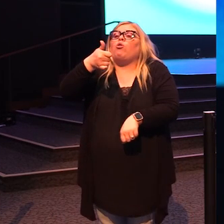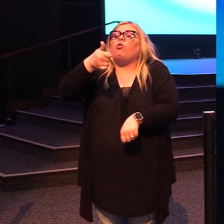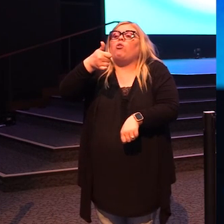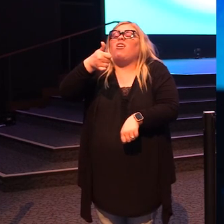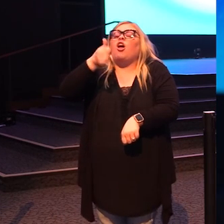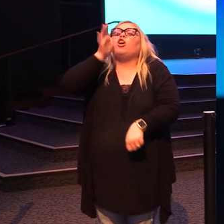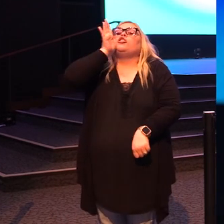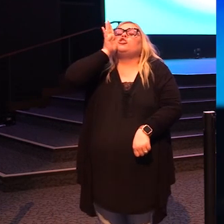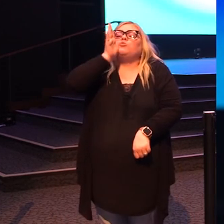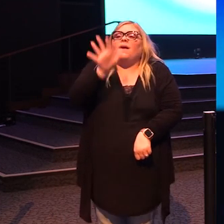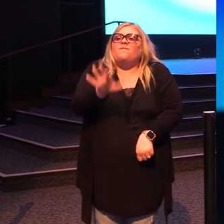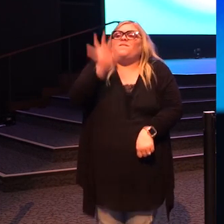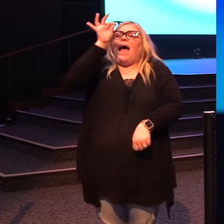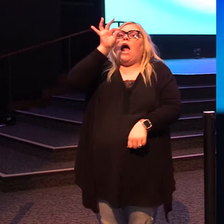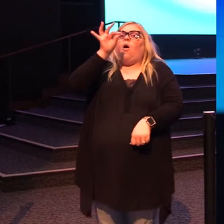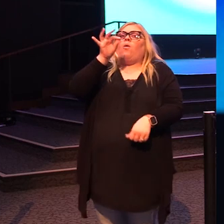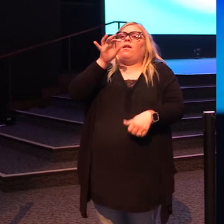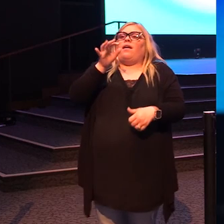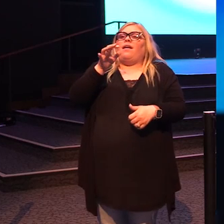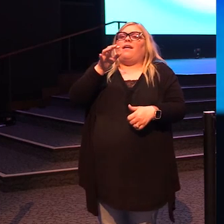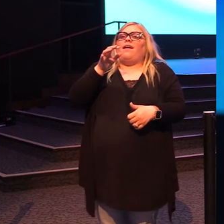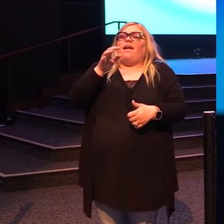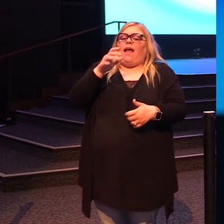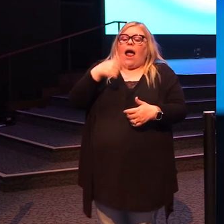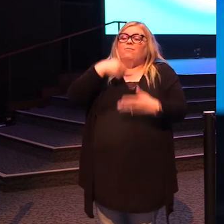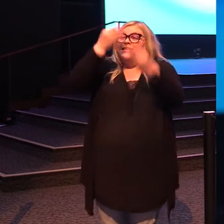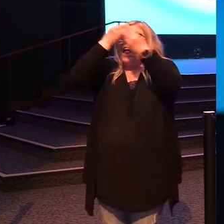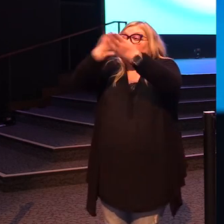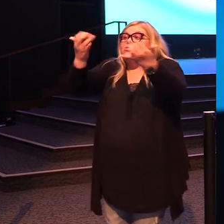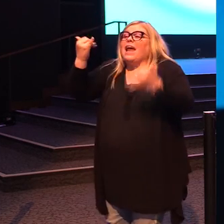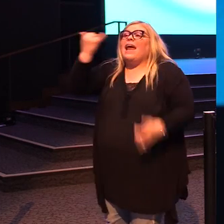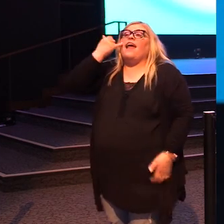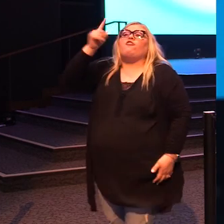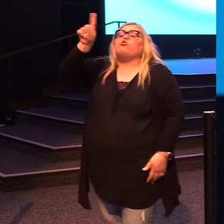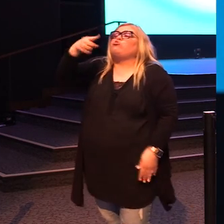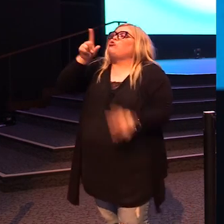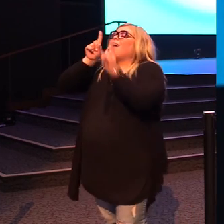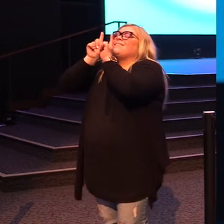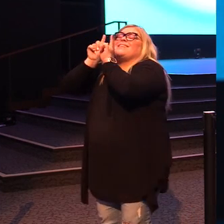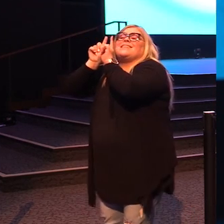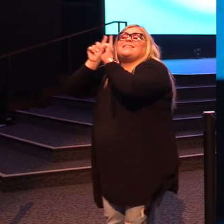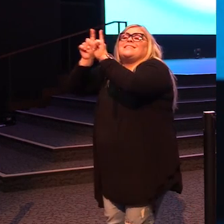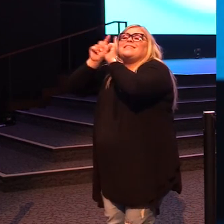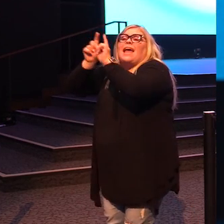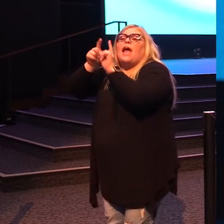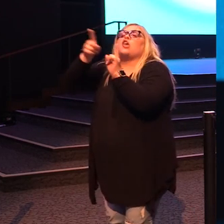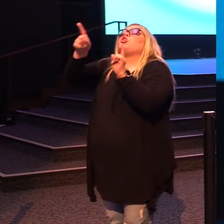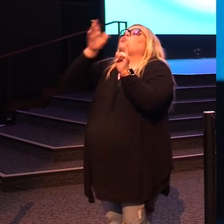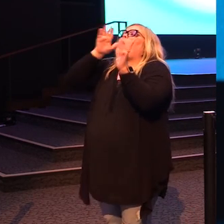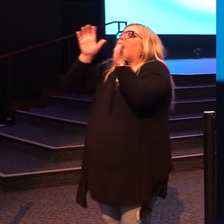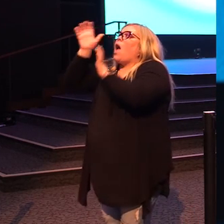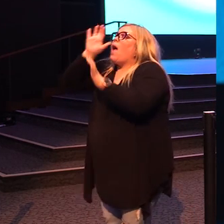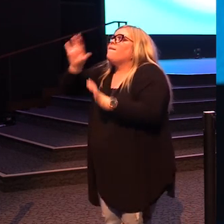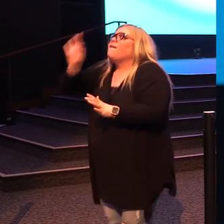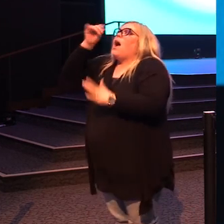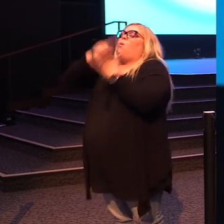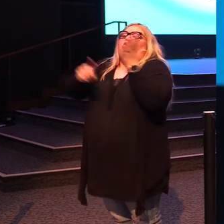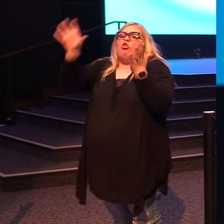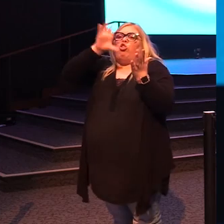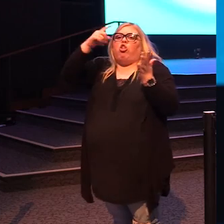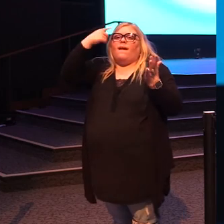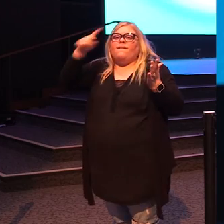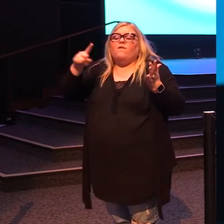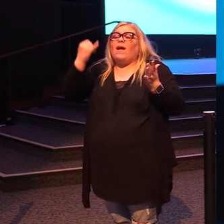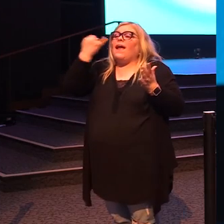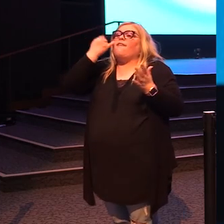She would have found what she was looking for. And I want to say to some of you today, if you just stay, you're going to find what you're looking for. If you just